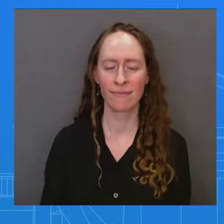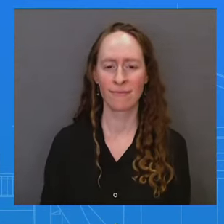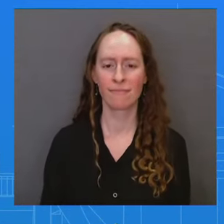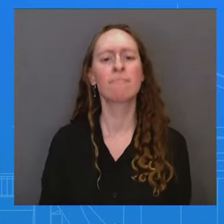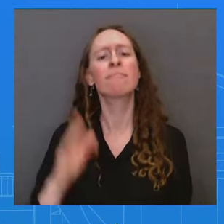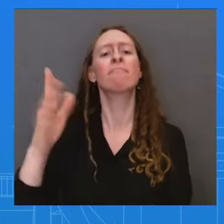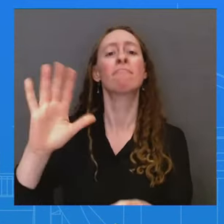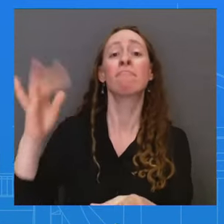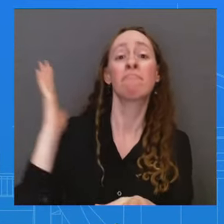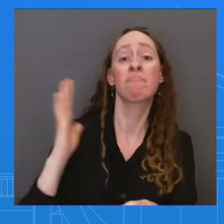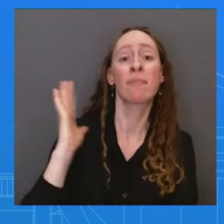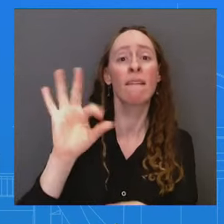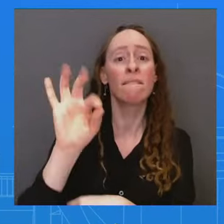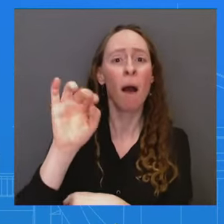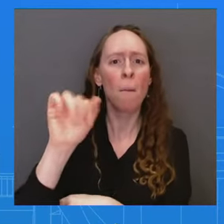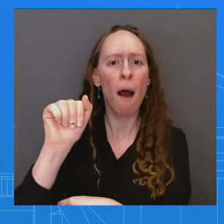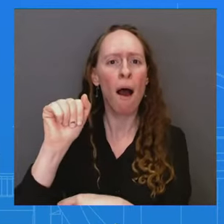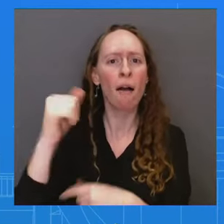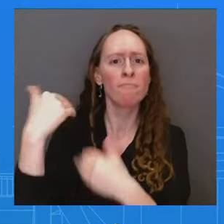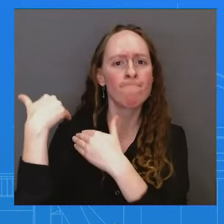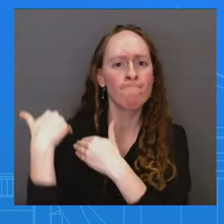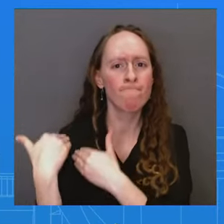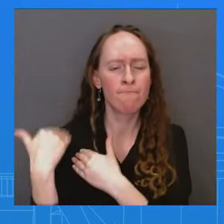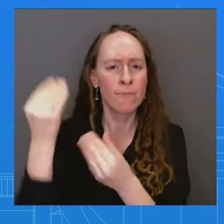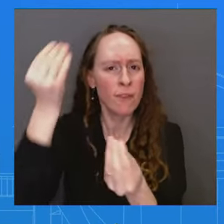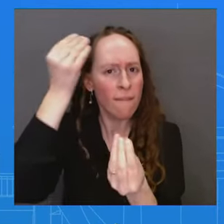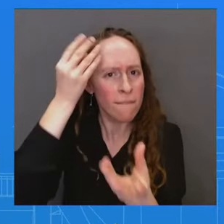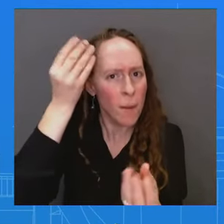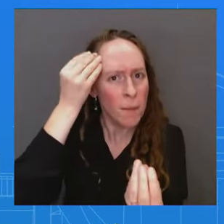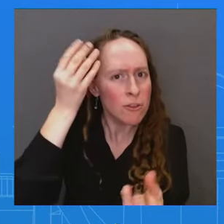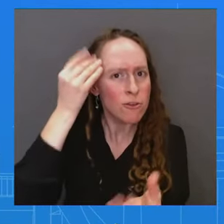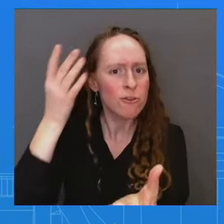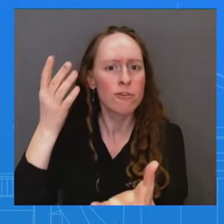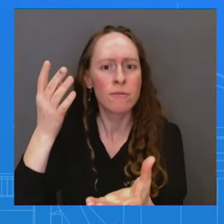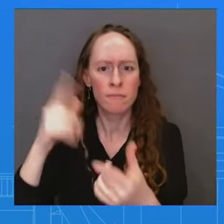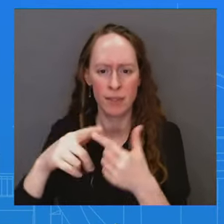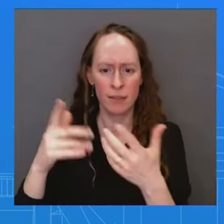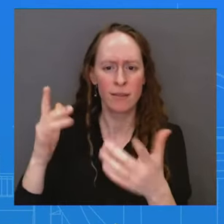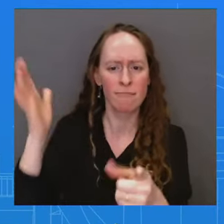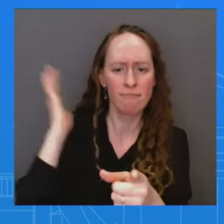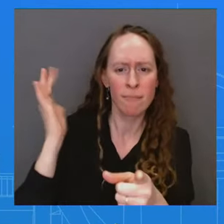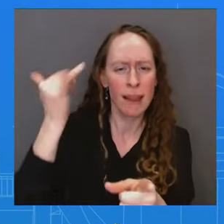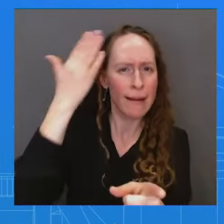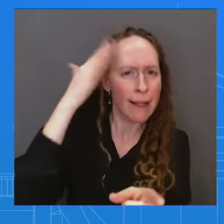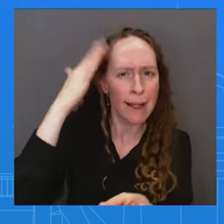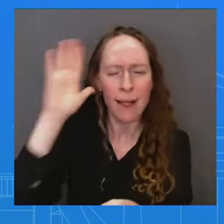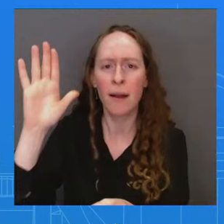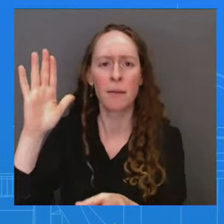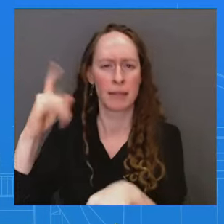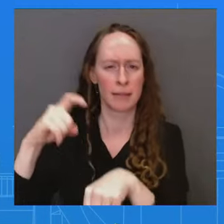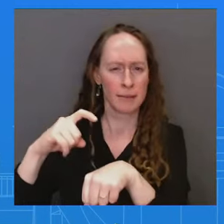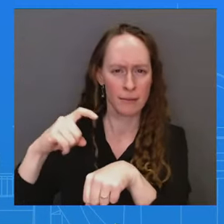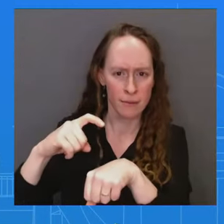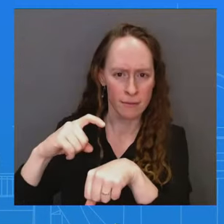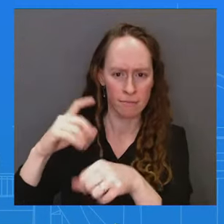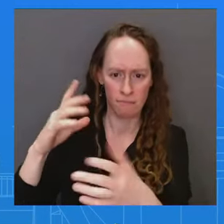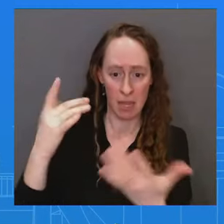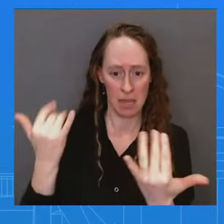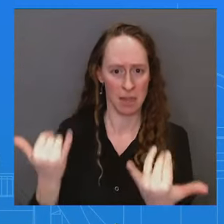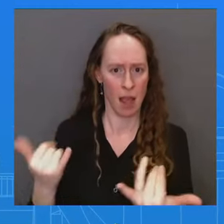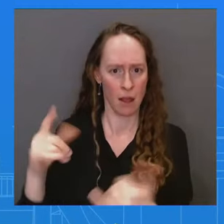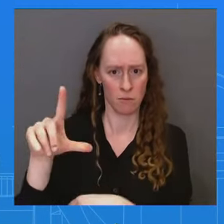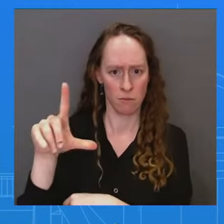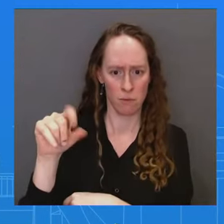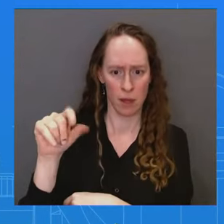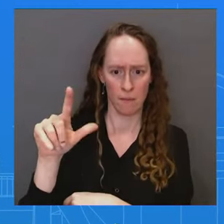saying that in 2024, when I have a phone in my pocket that can be